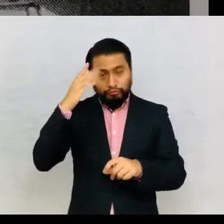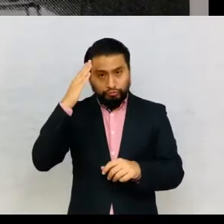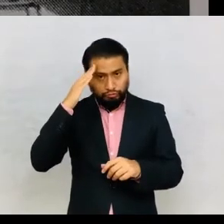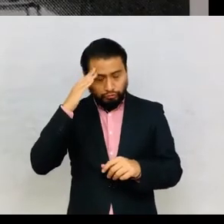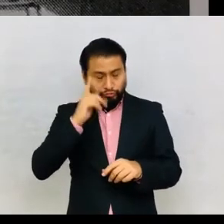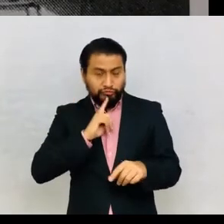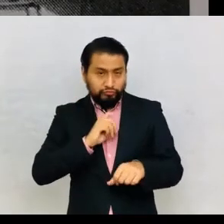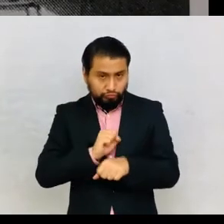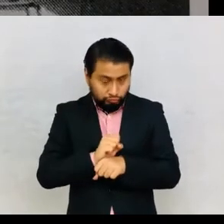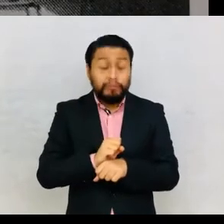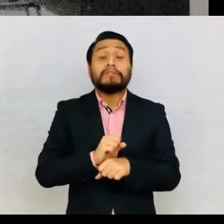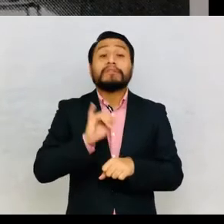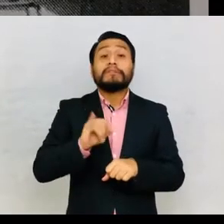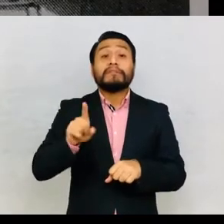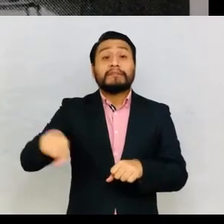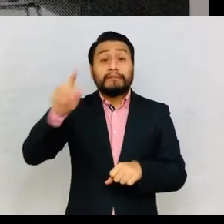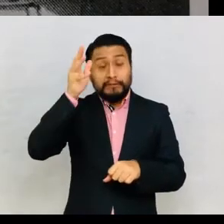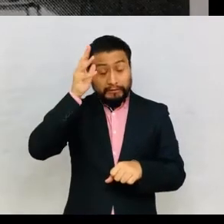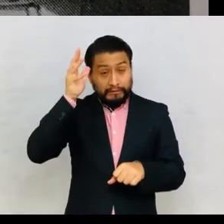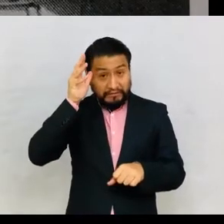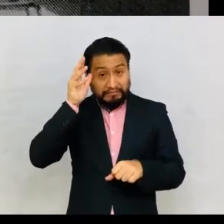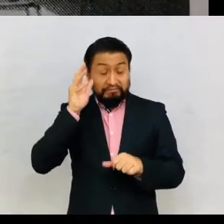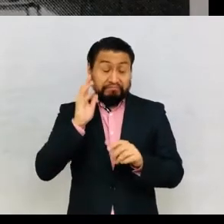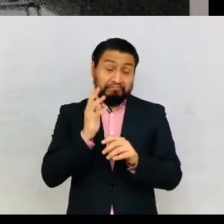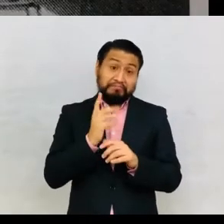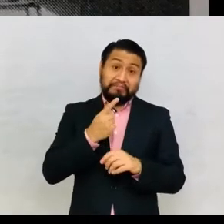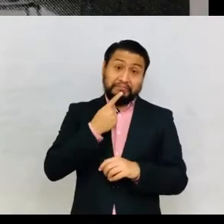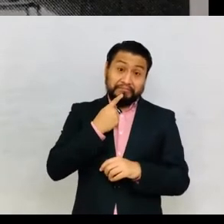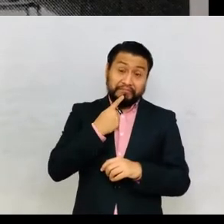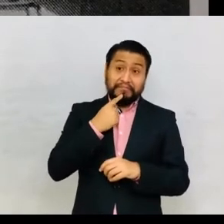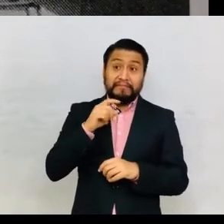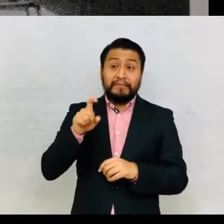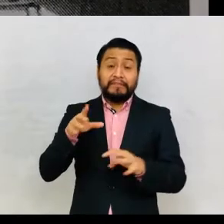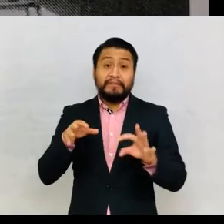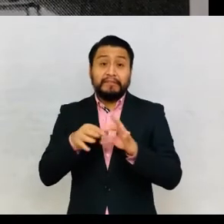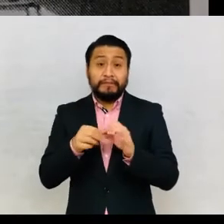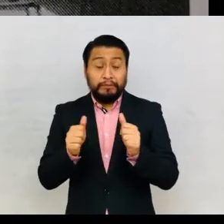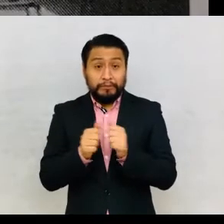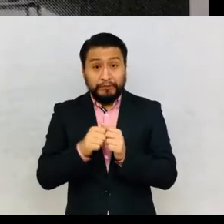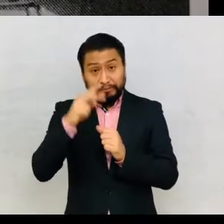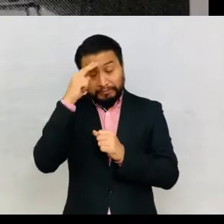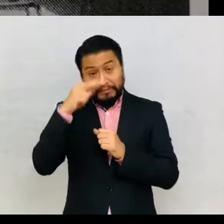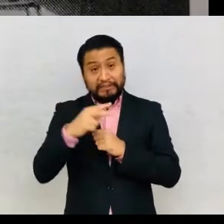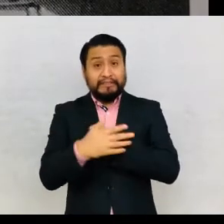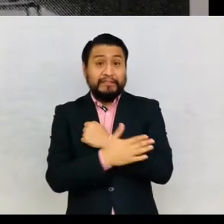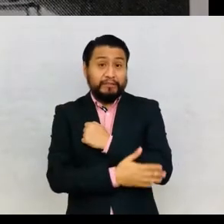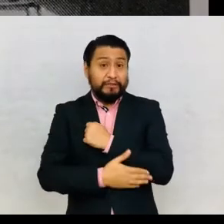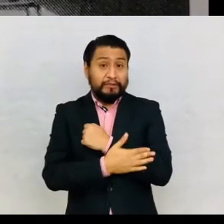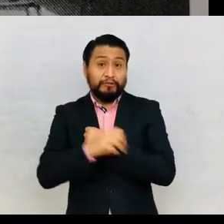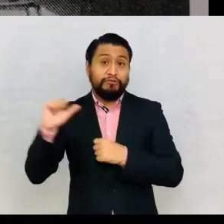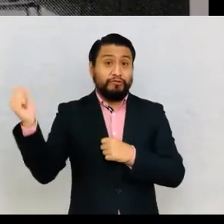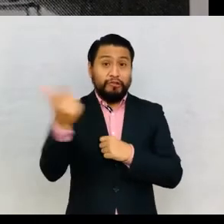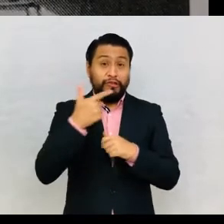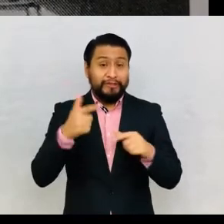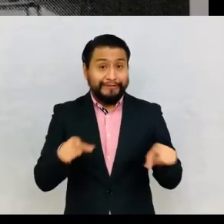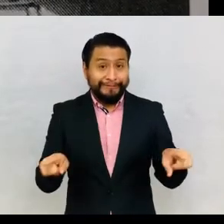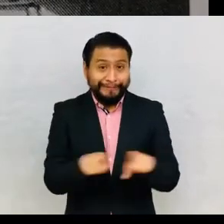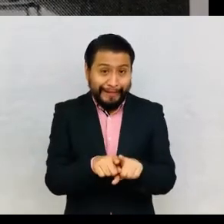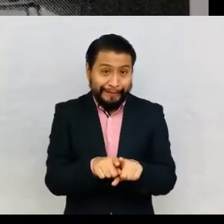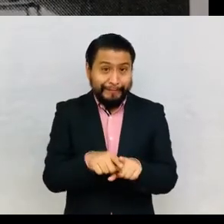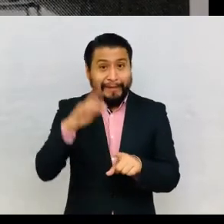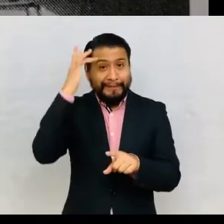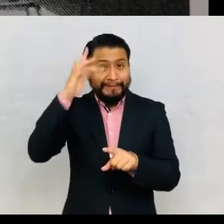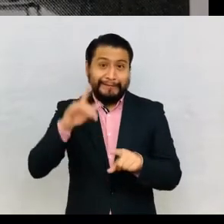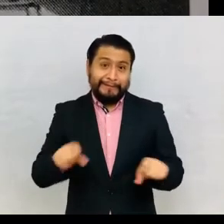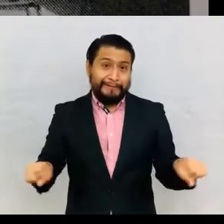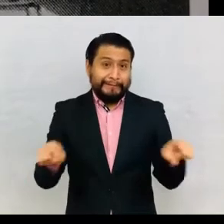Indians in general, supposedly universal, were part of the Mexican nation, and that they were as intelligent as